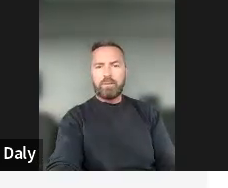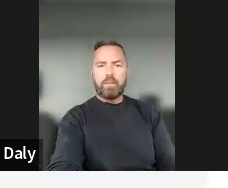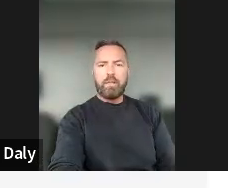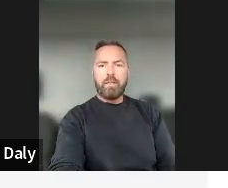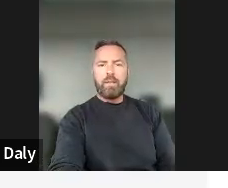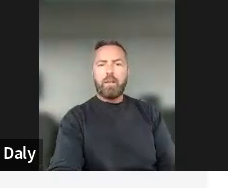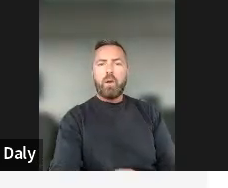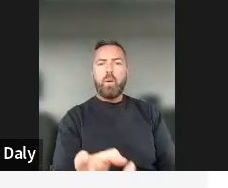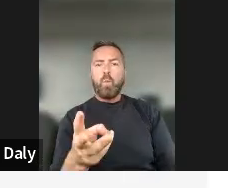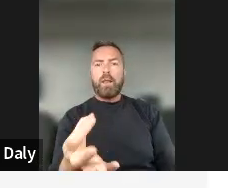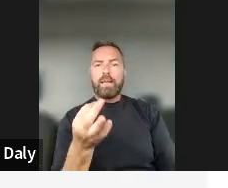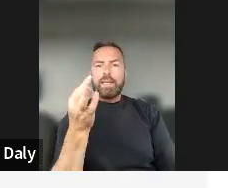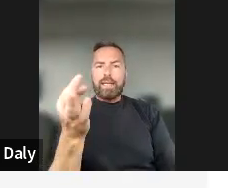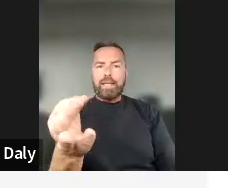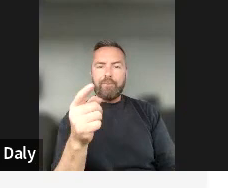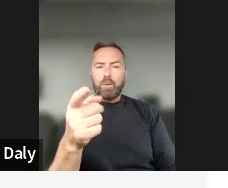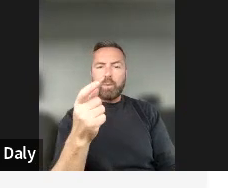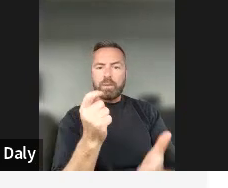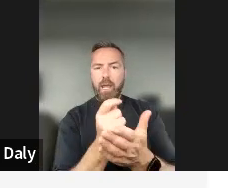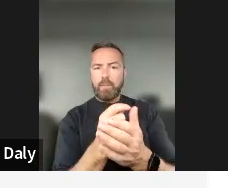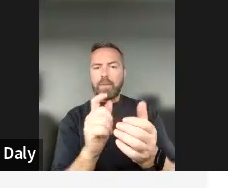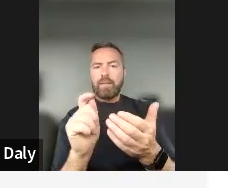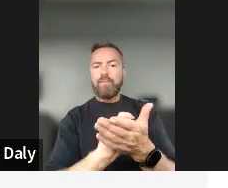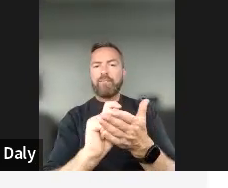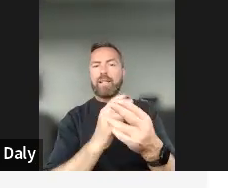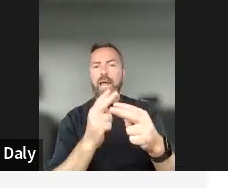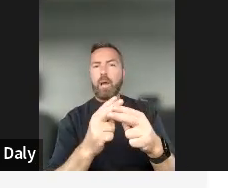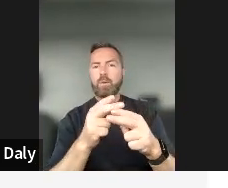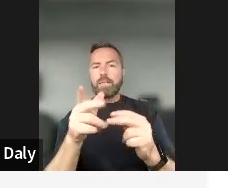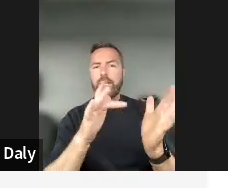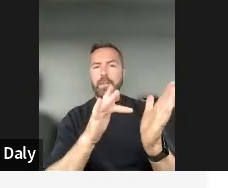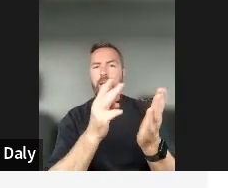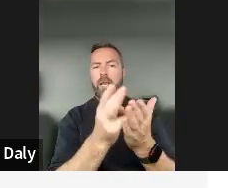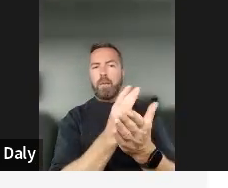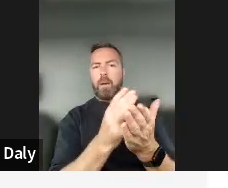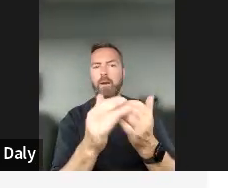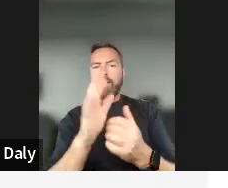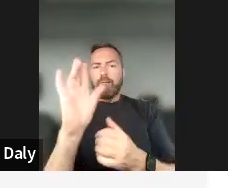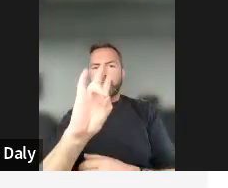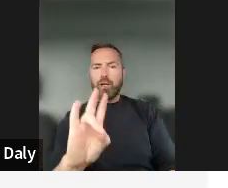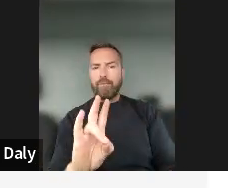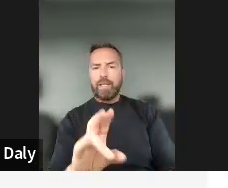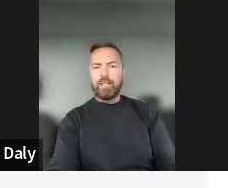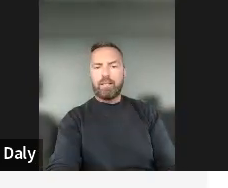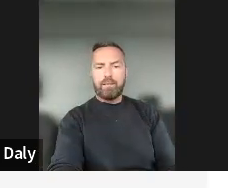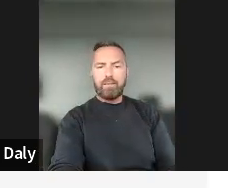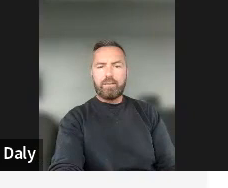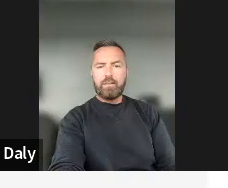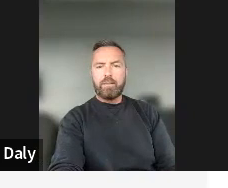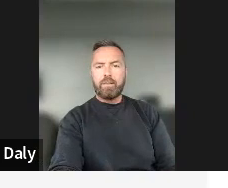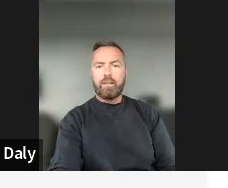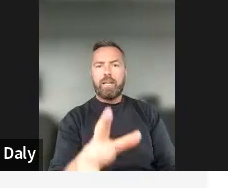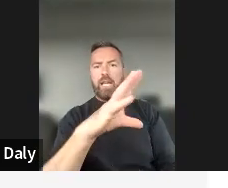the time to fill in this little survey, and especially for the two last